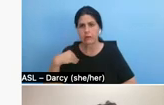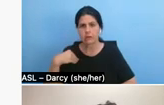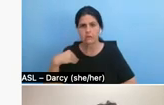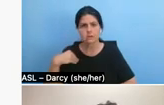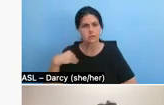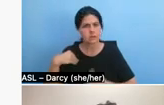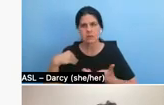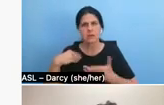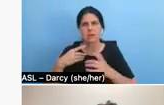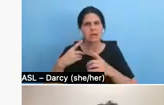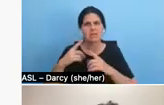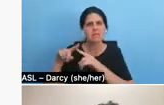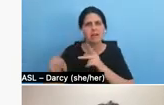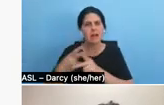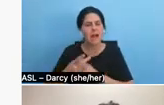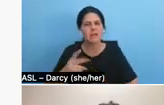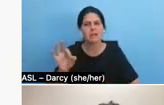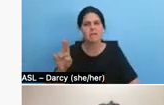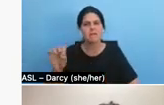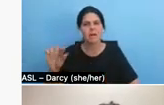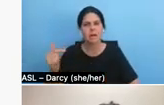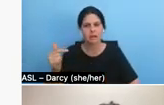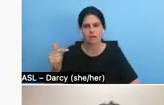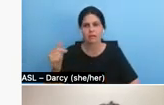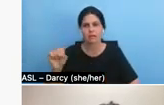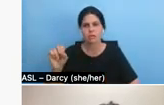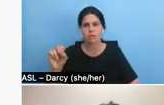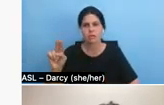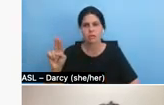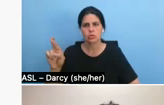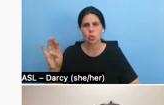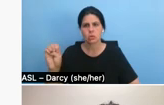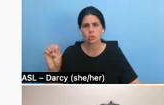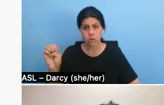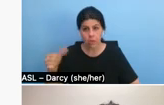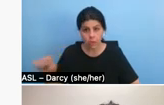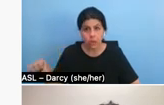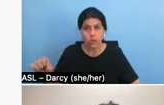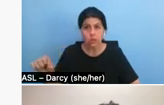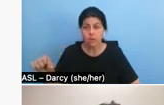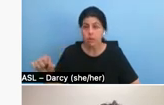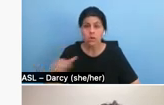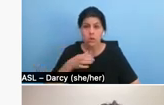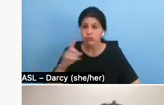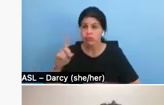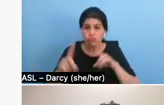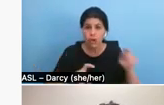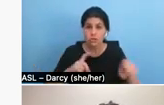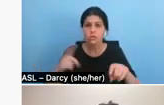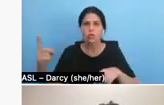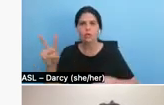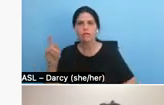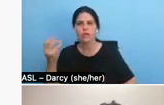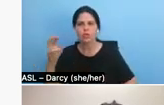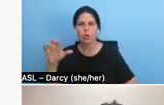if you have any questions about any of them. So I have here from Victoria through a fundraiser for the